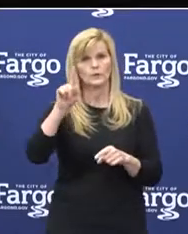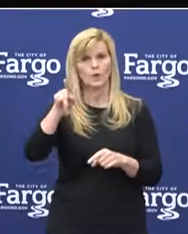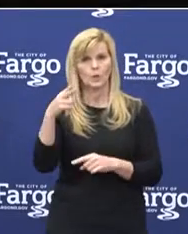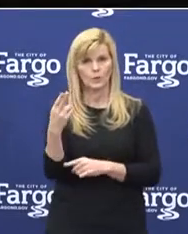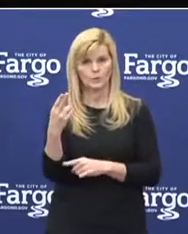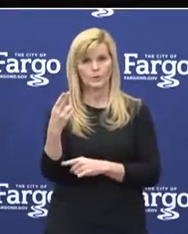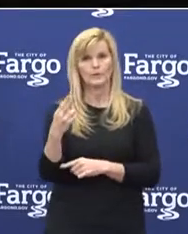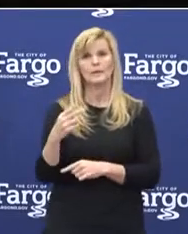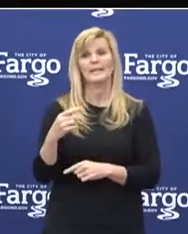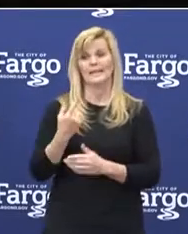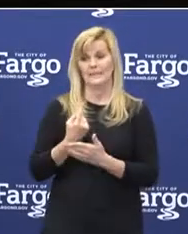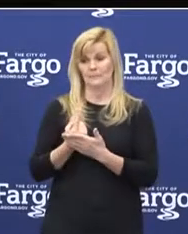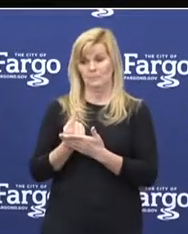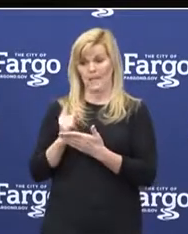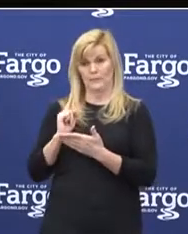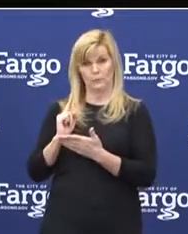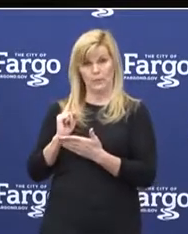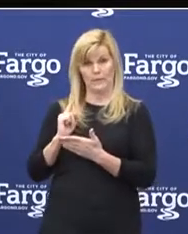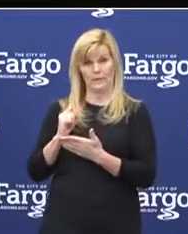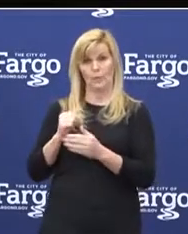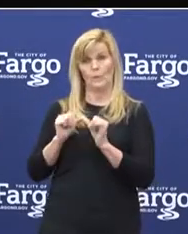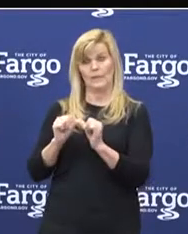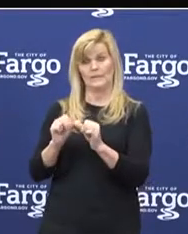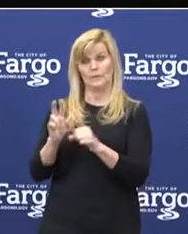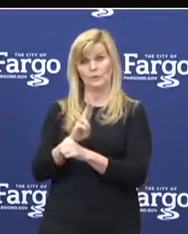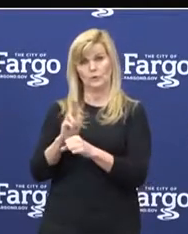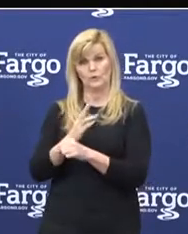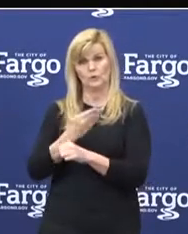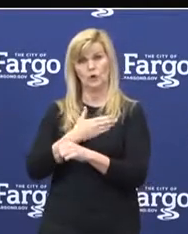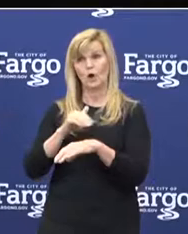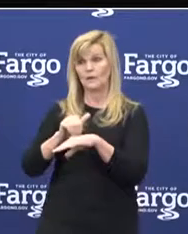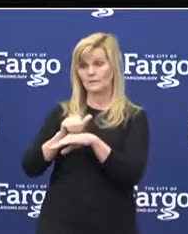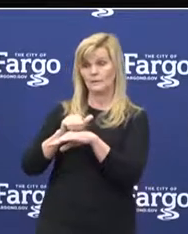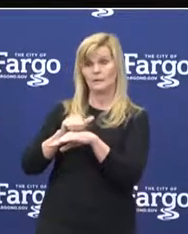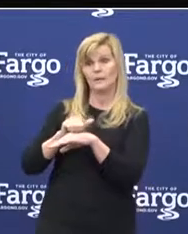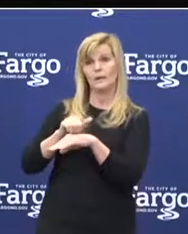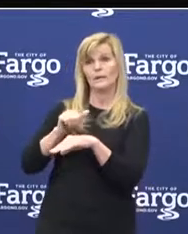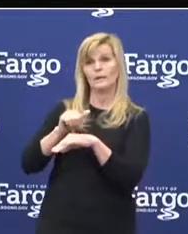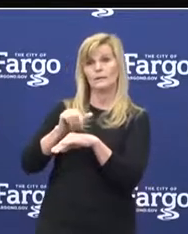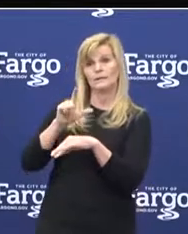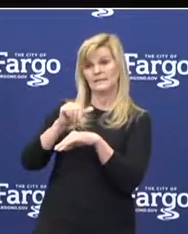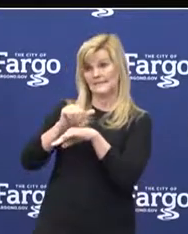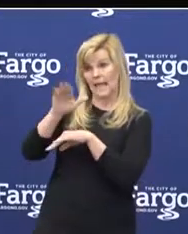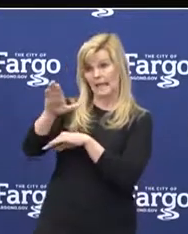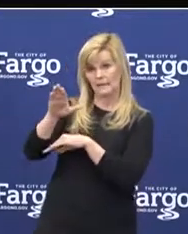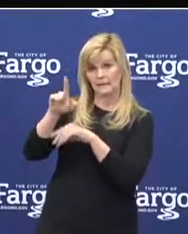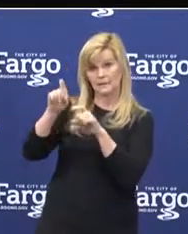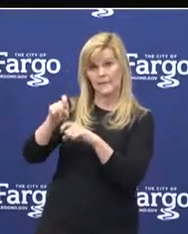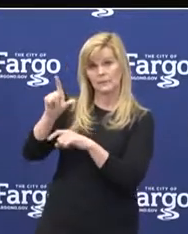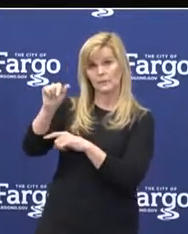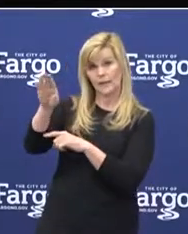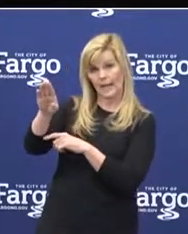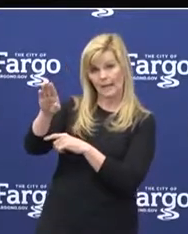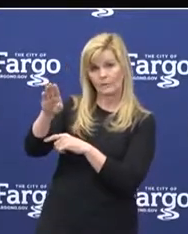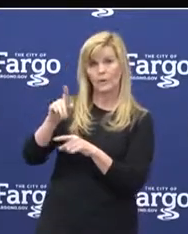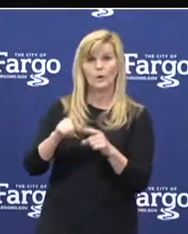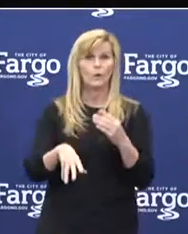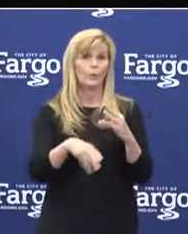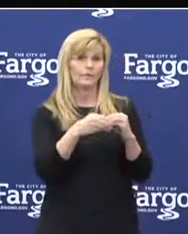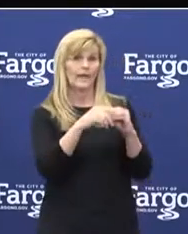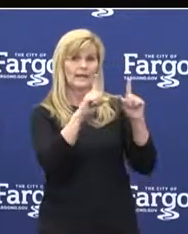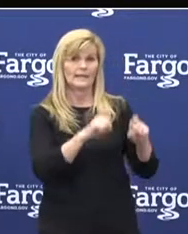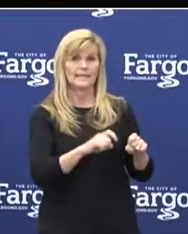testing this past week. We continue to use our send-out reference labs as well. We've added test sites